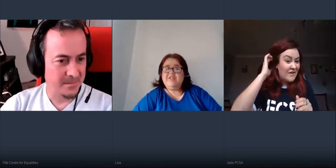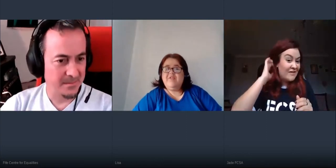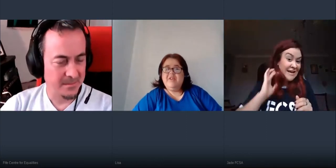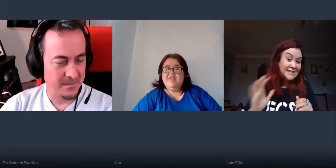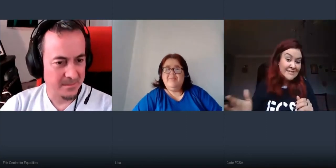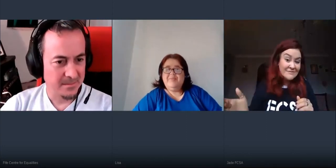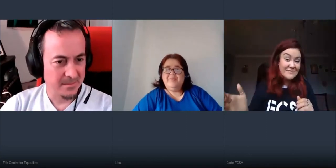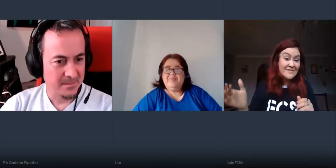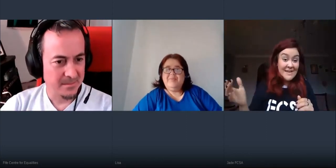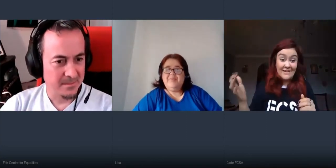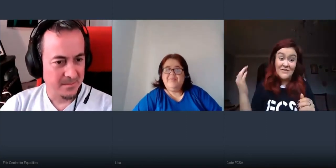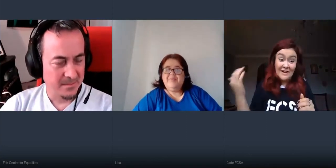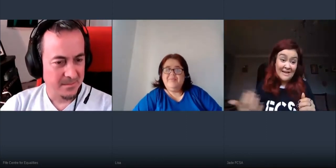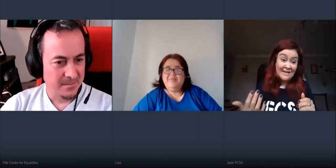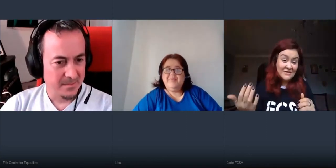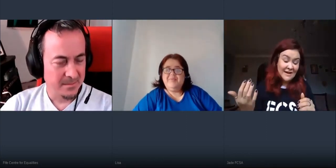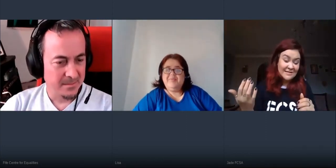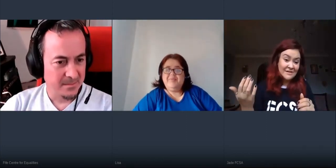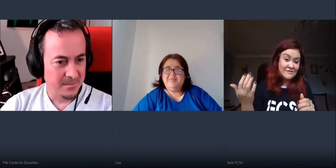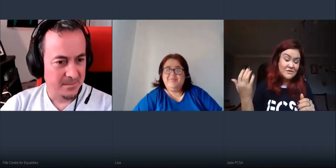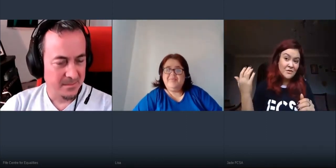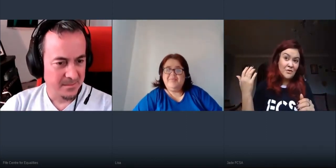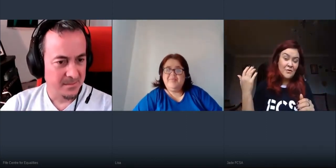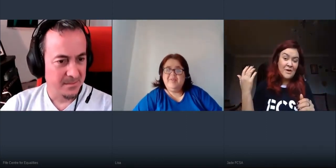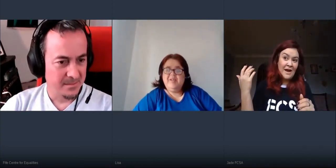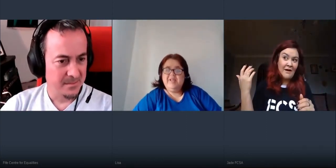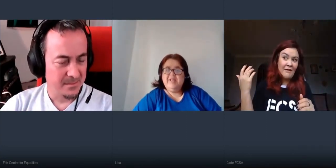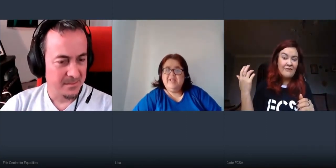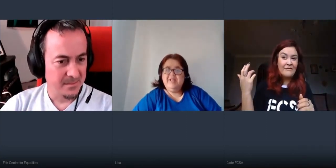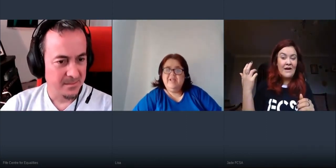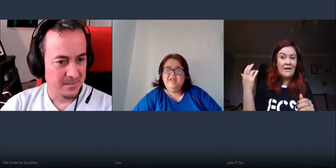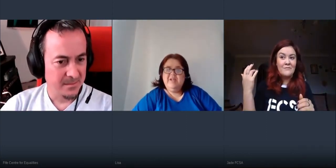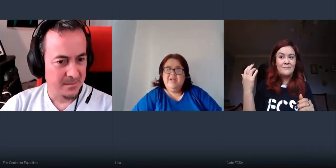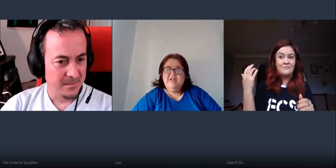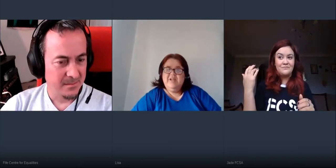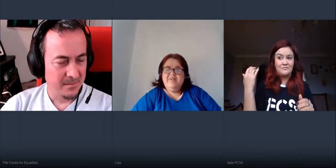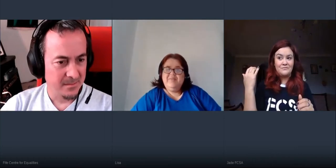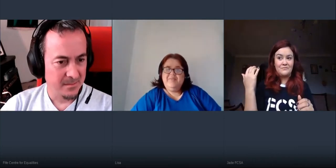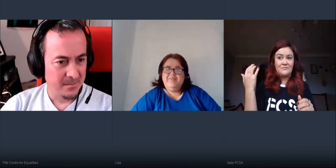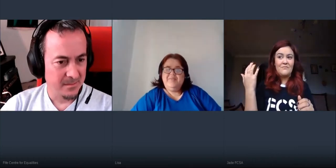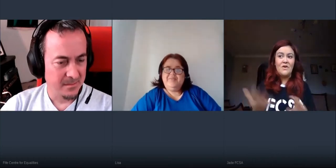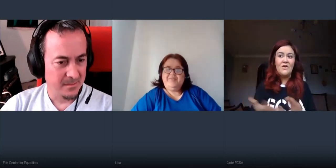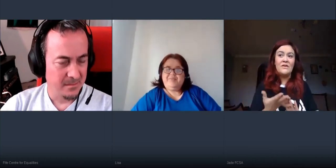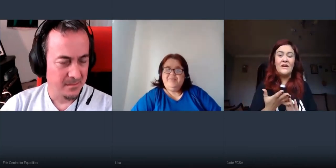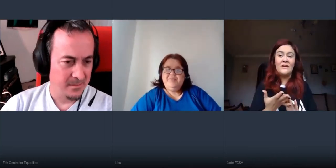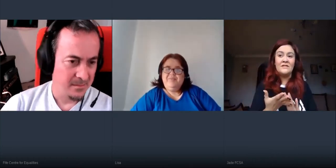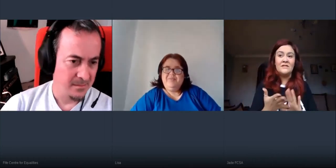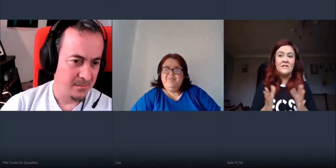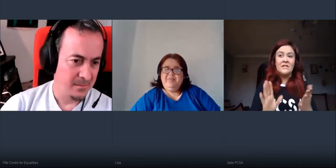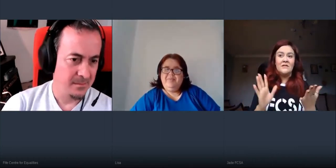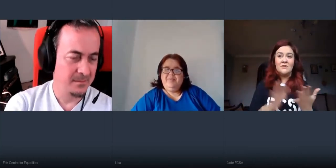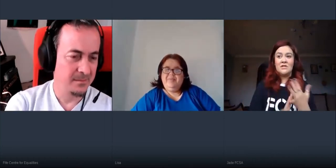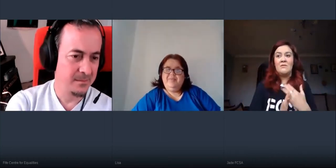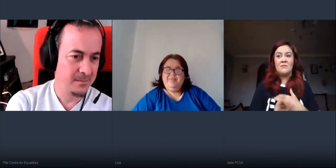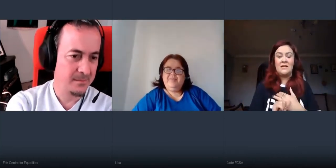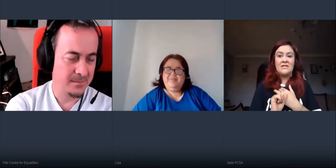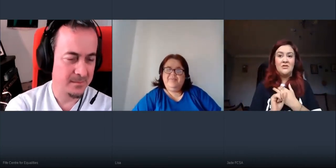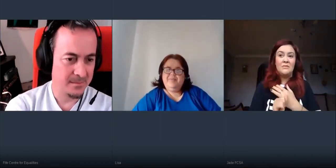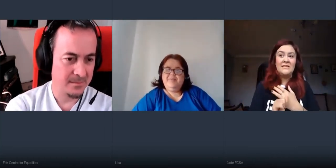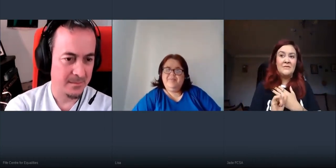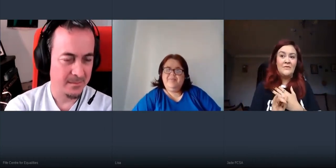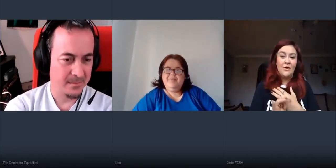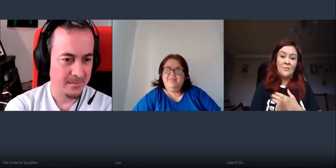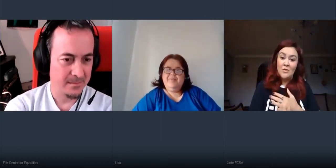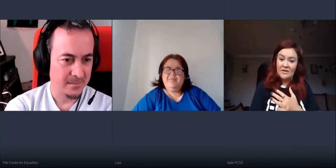yeah it's very interactive so we have um on the start with the monday so